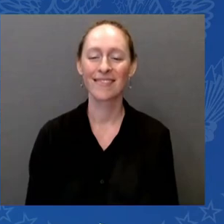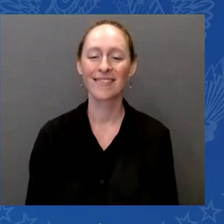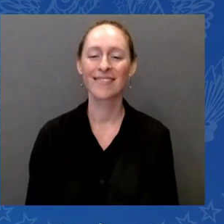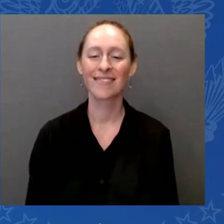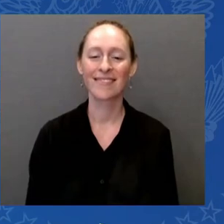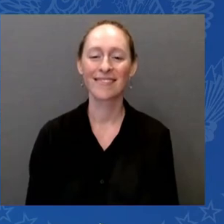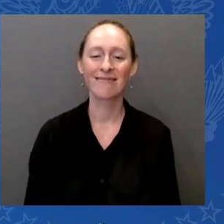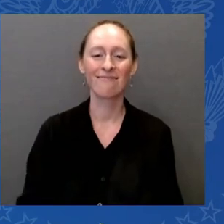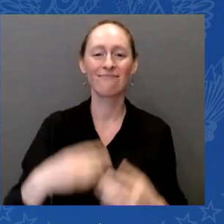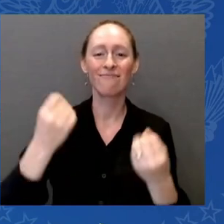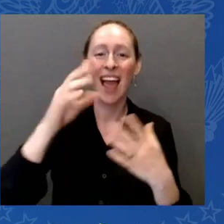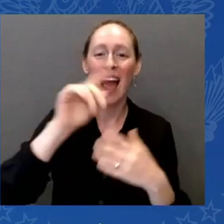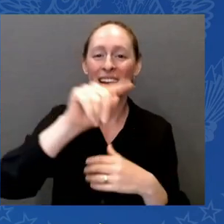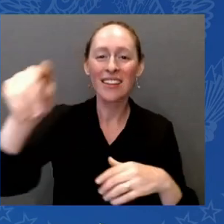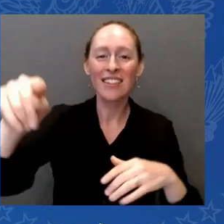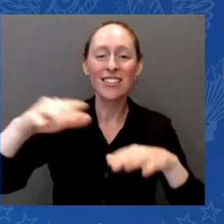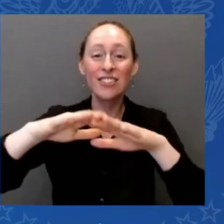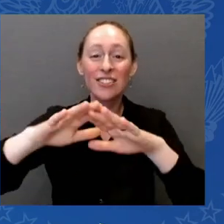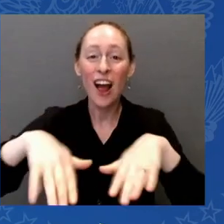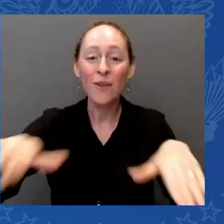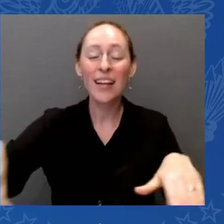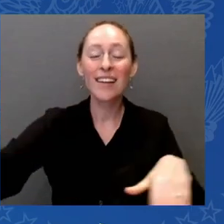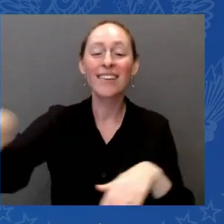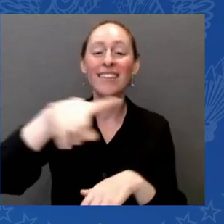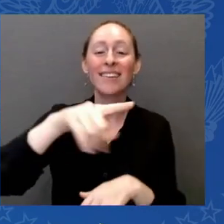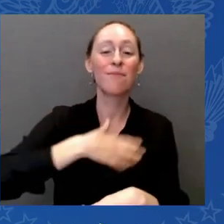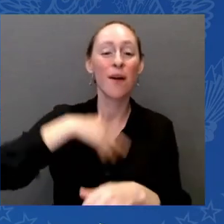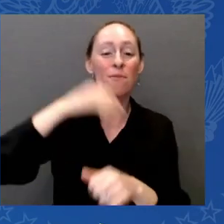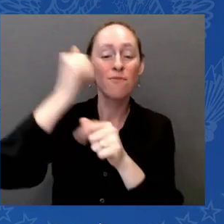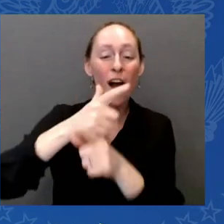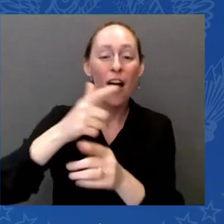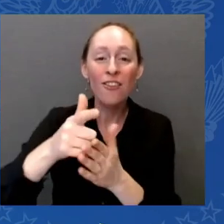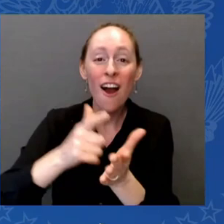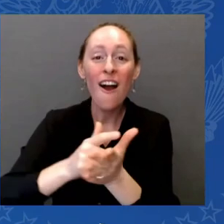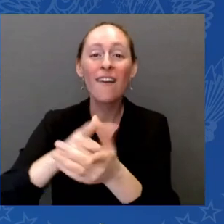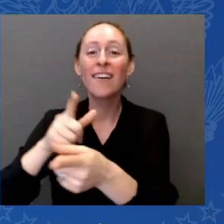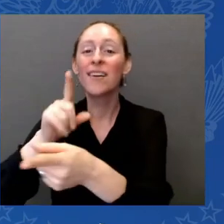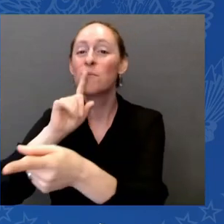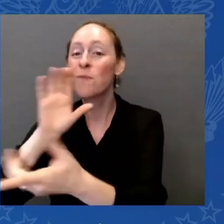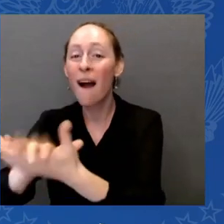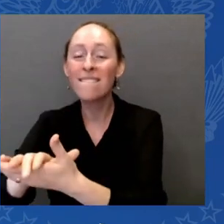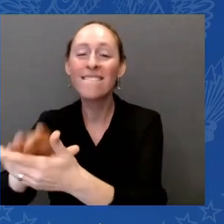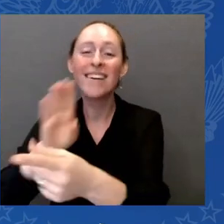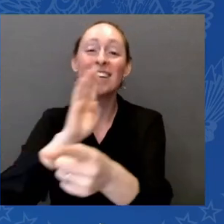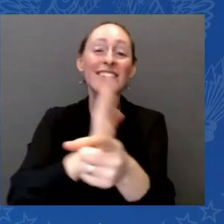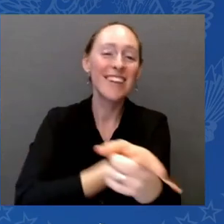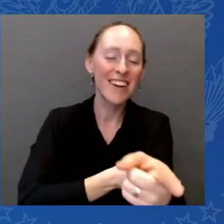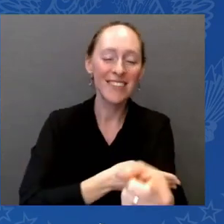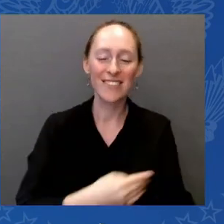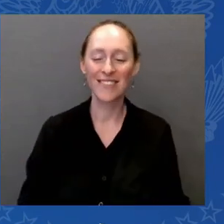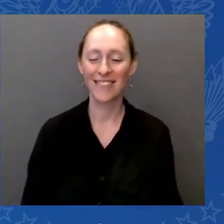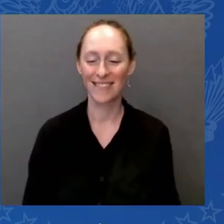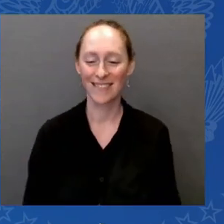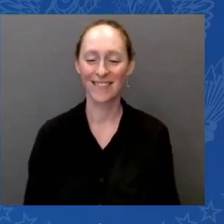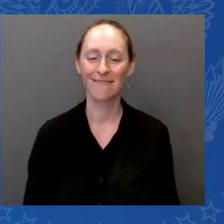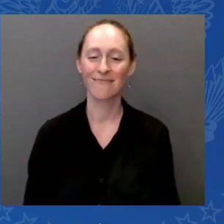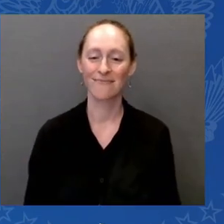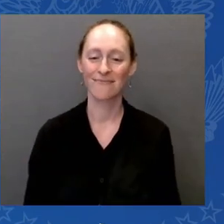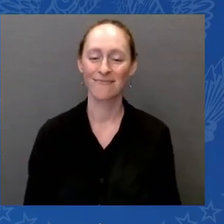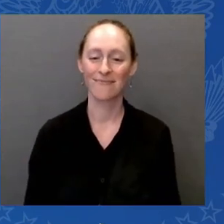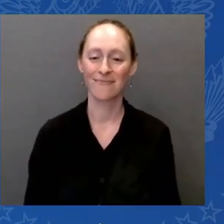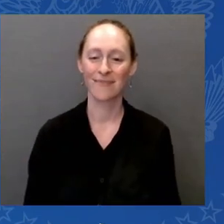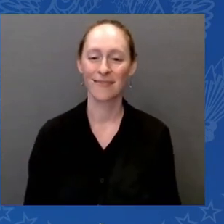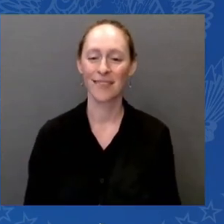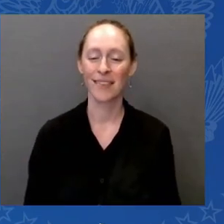Jess, my brother-in-law, Johnny's wife and daughter. And as well as one of Beau's best buddies, Andy Groot,